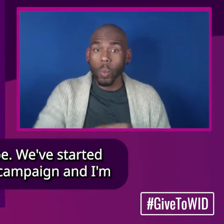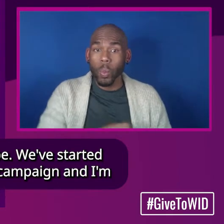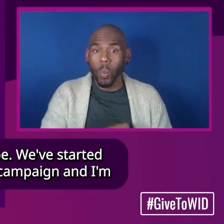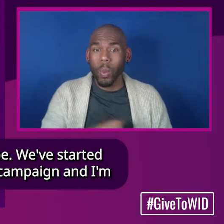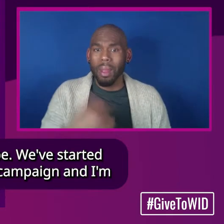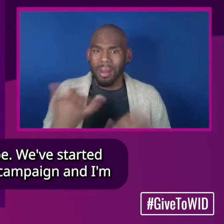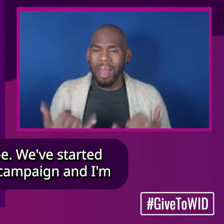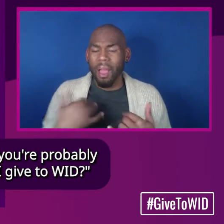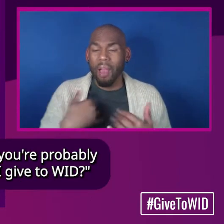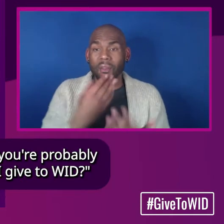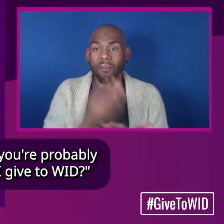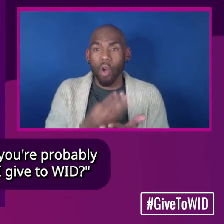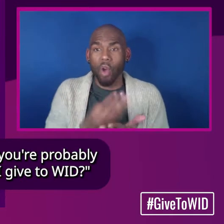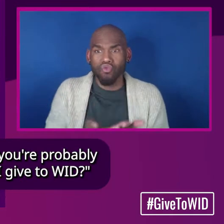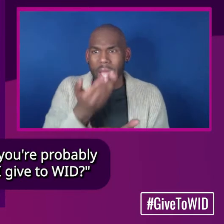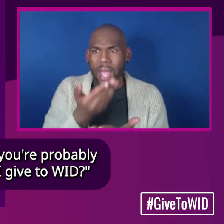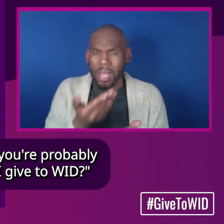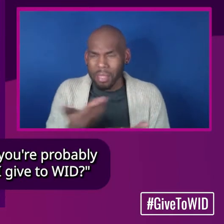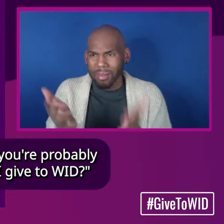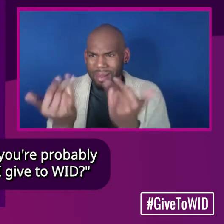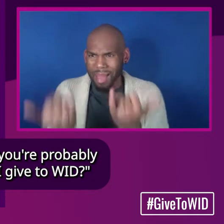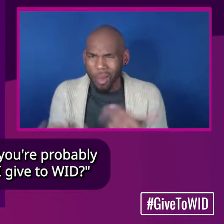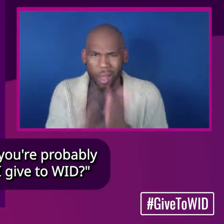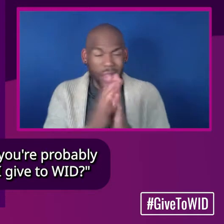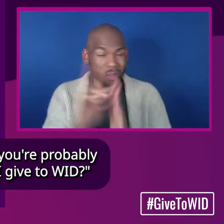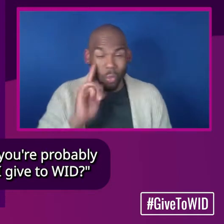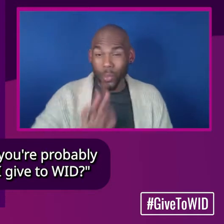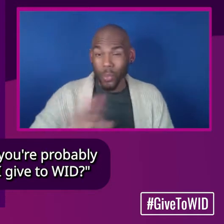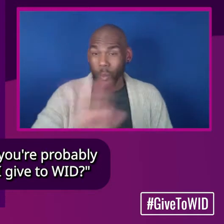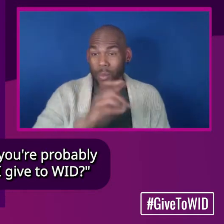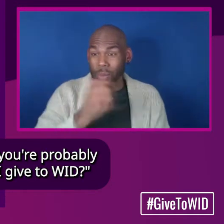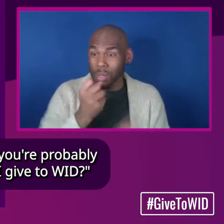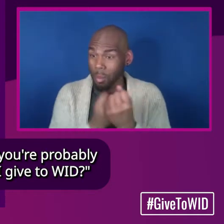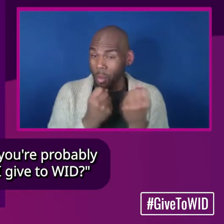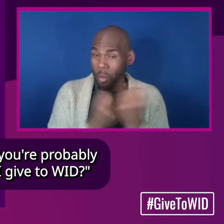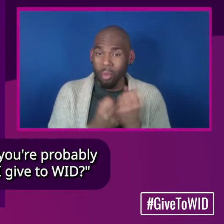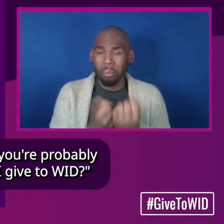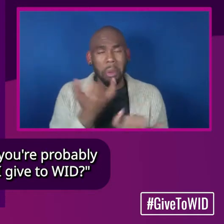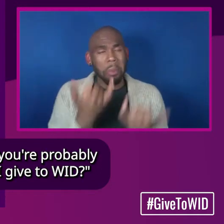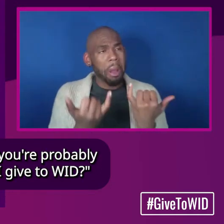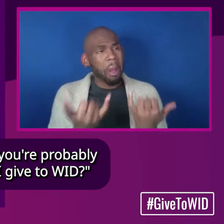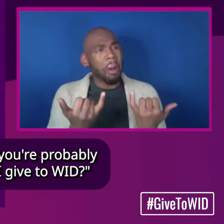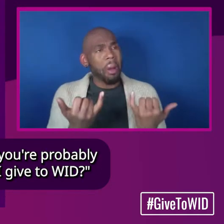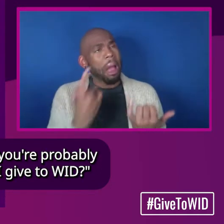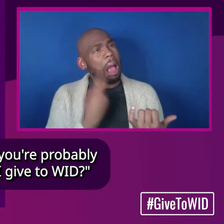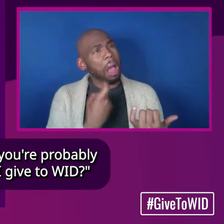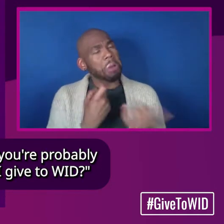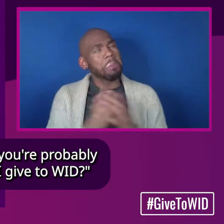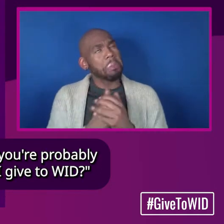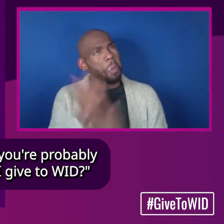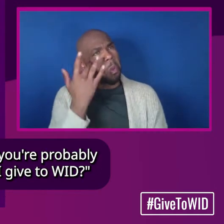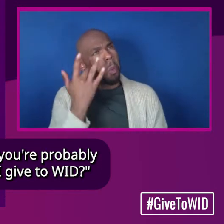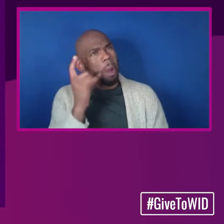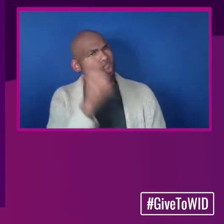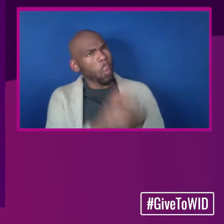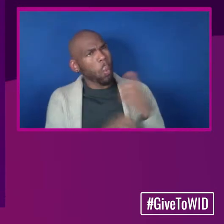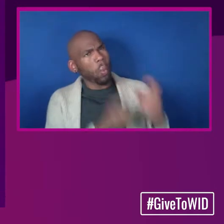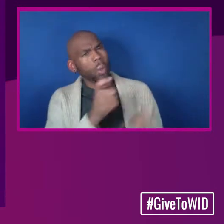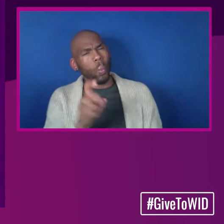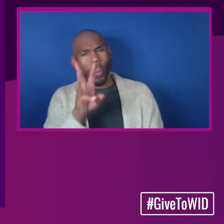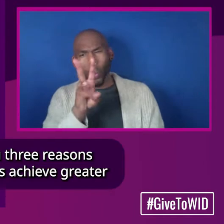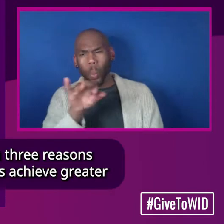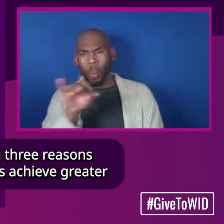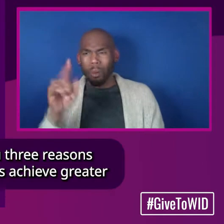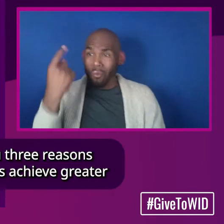fundraising campaign, and I'm asking for your support. Now, you're probably asking yourself, why should I give to WID?